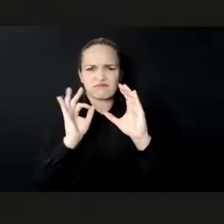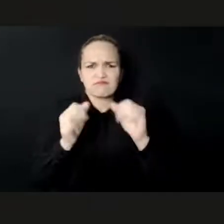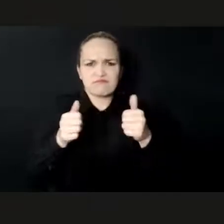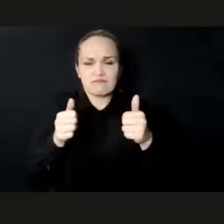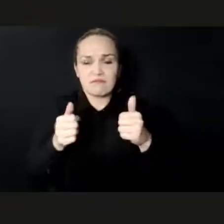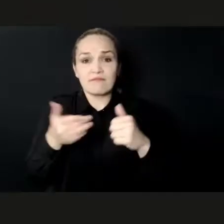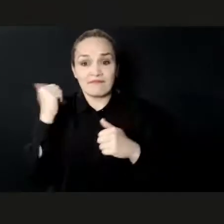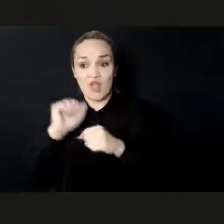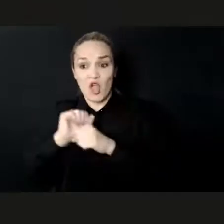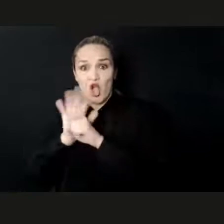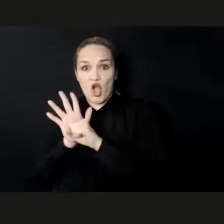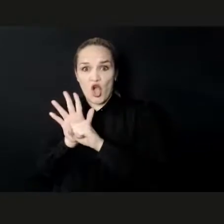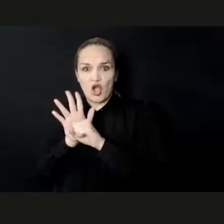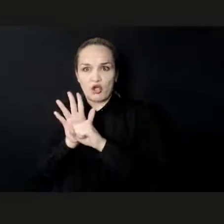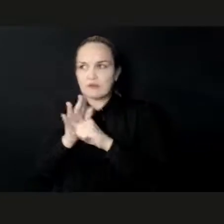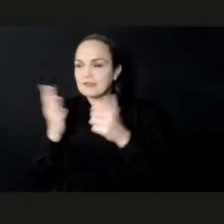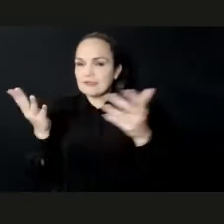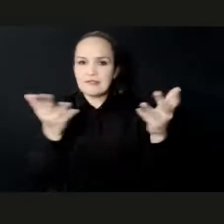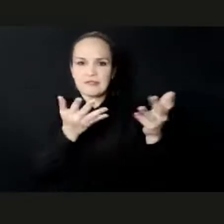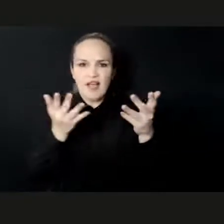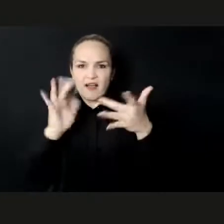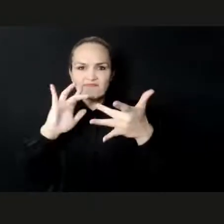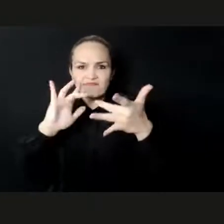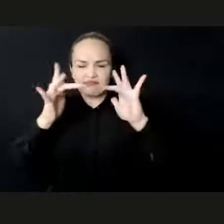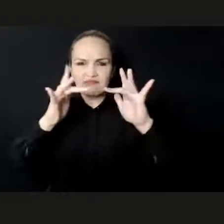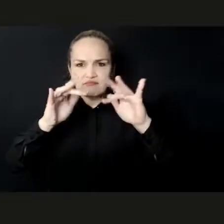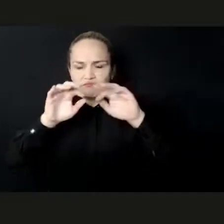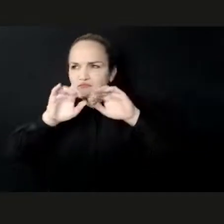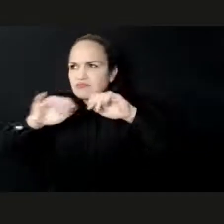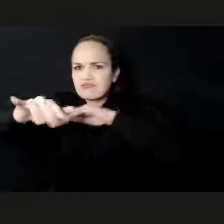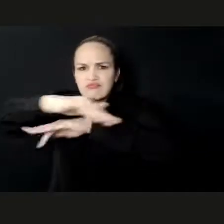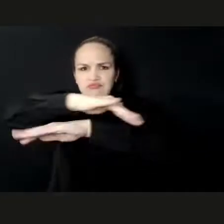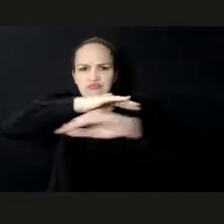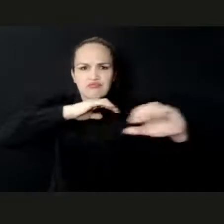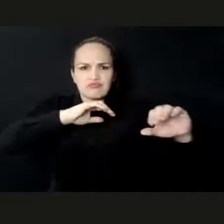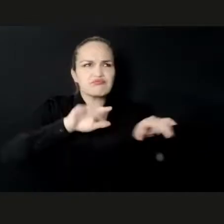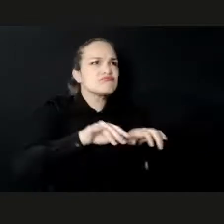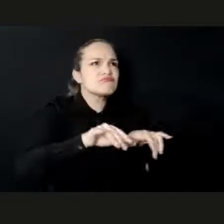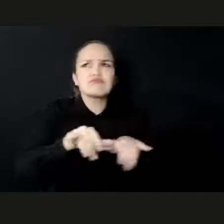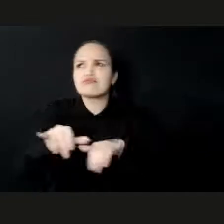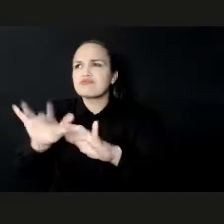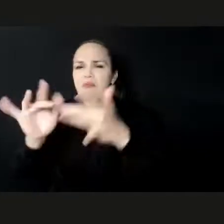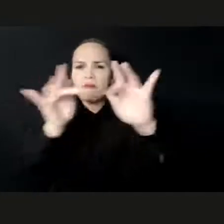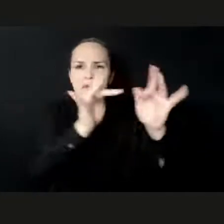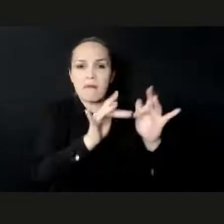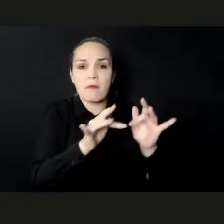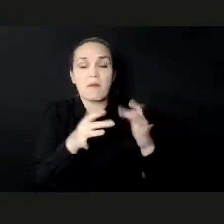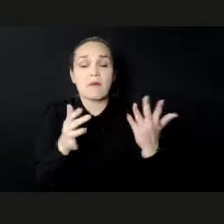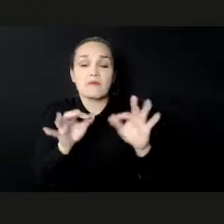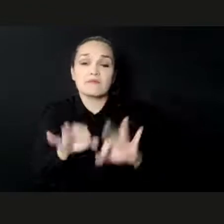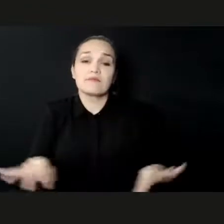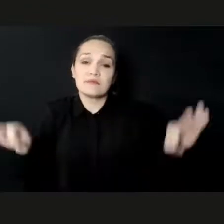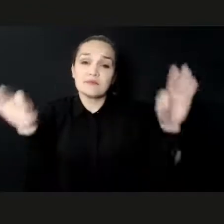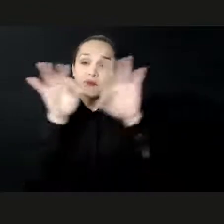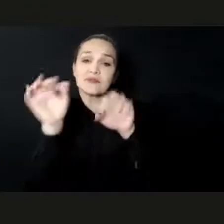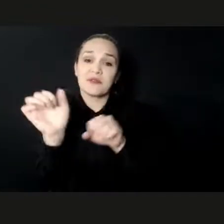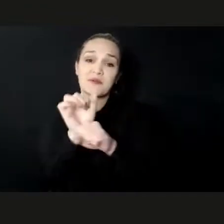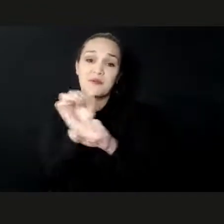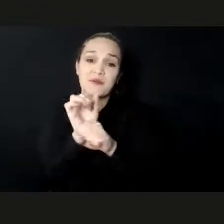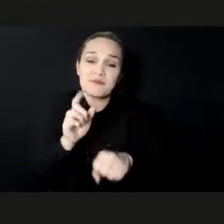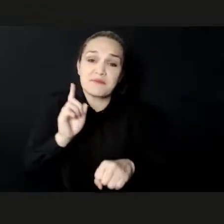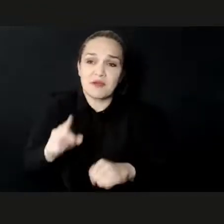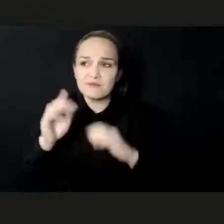relief. So I think it's a very important issue to discuss today, and I'm delighted to be able to